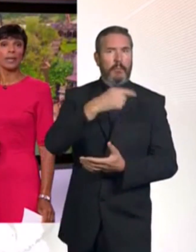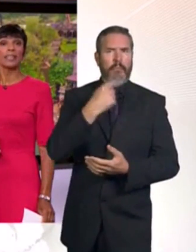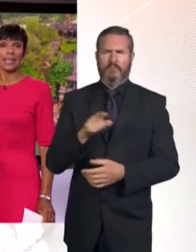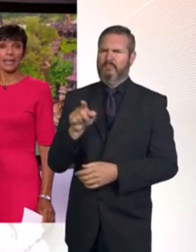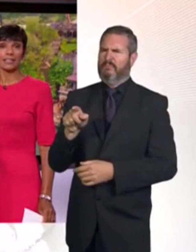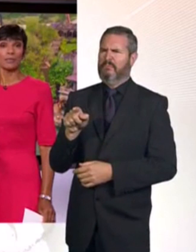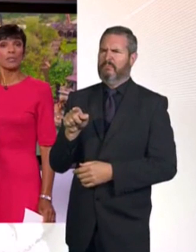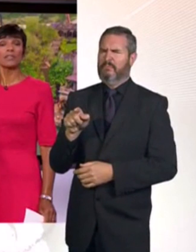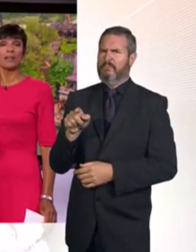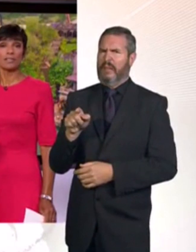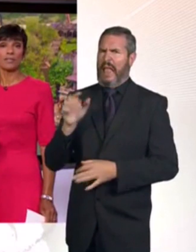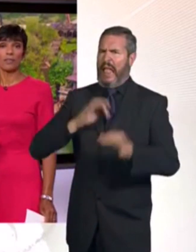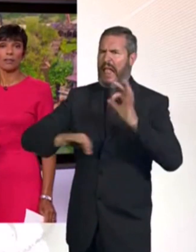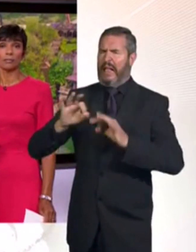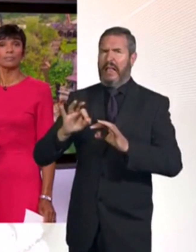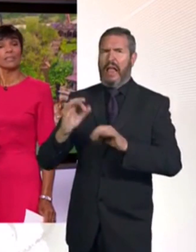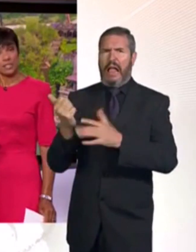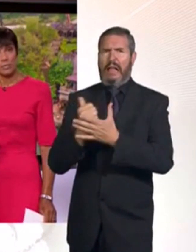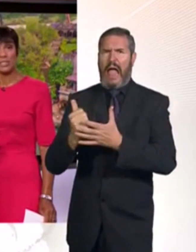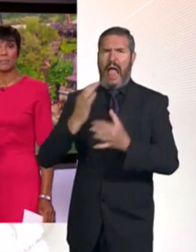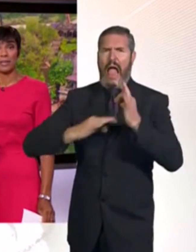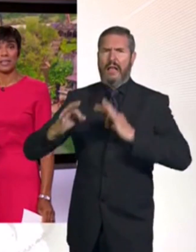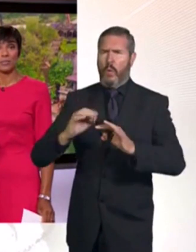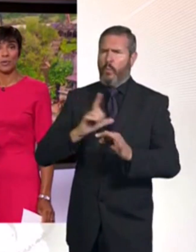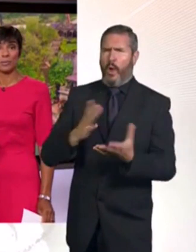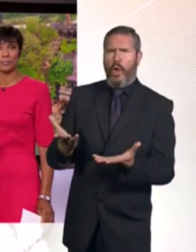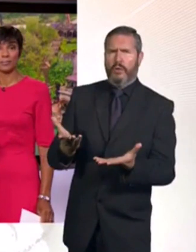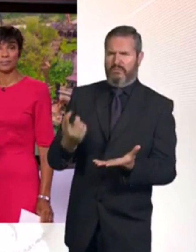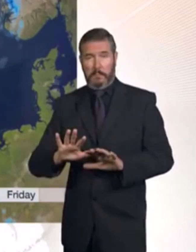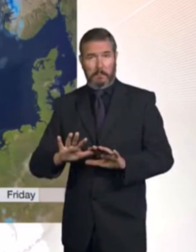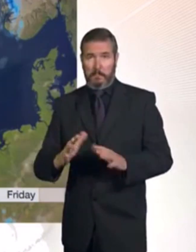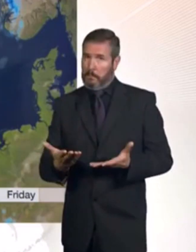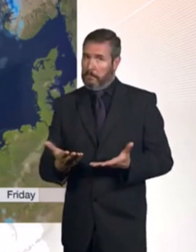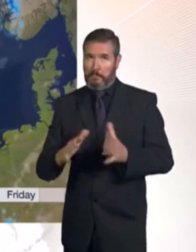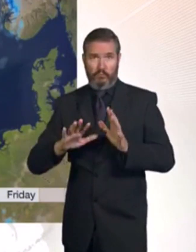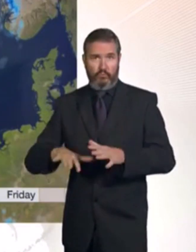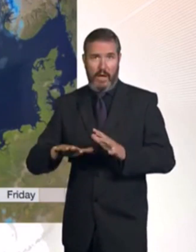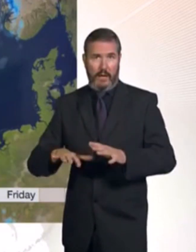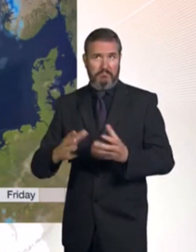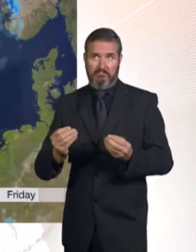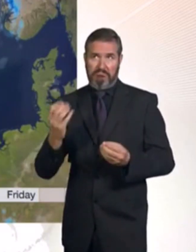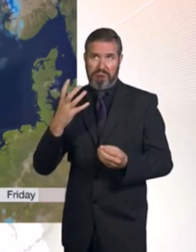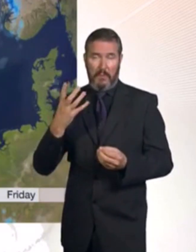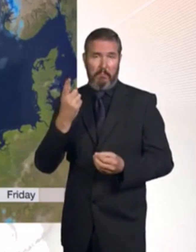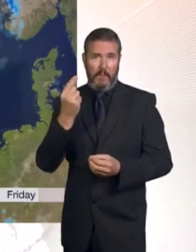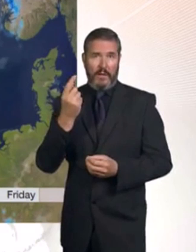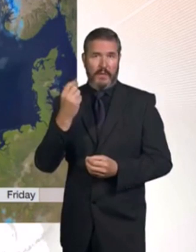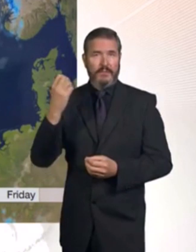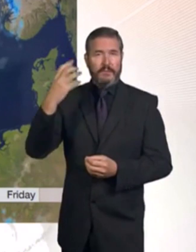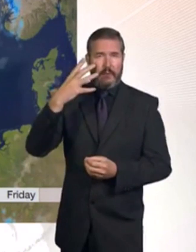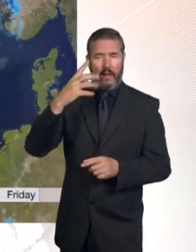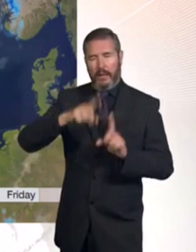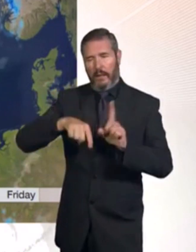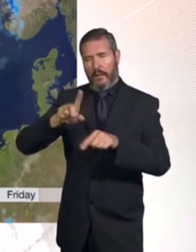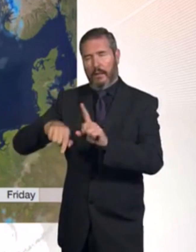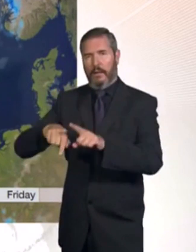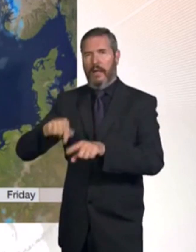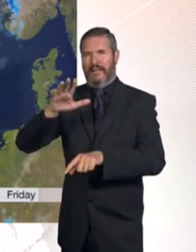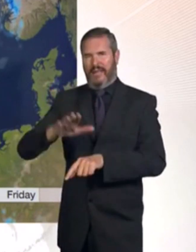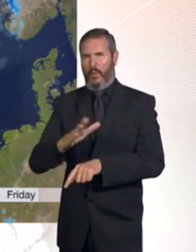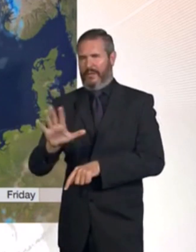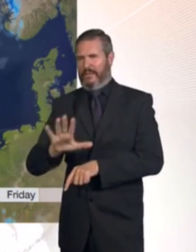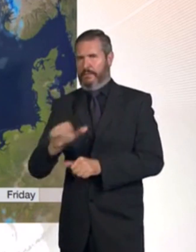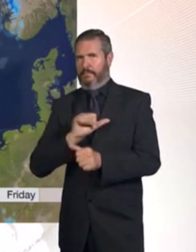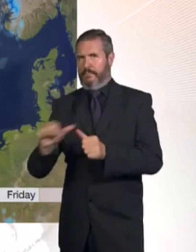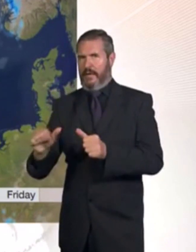to ask why a gay actor wasn't cast for the role. Liza Mazimba has more. Probably having a dry day, some sunshine, the best of that in the south